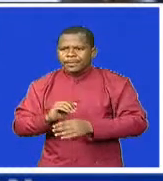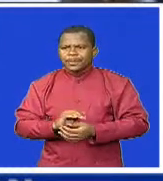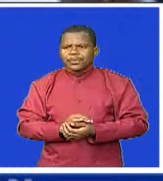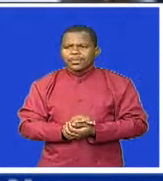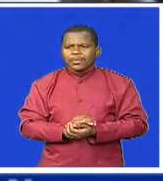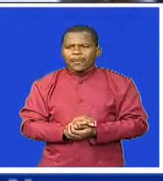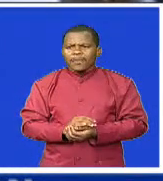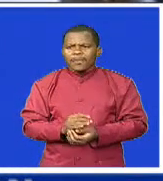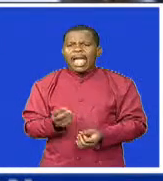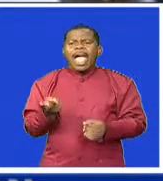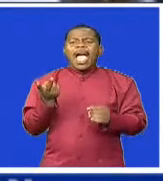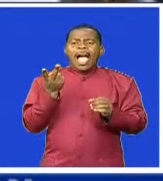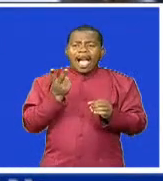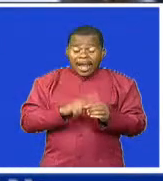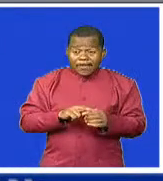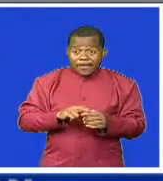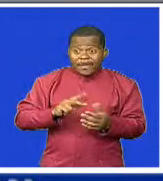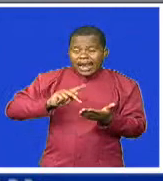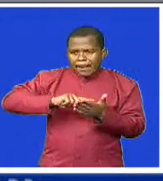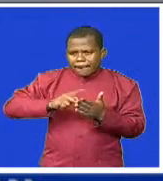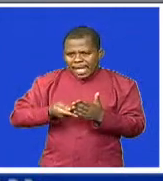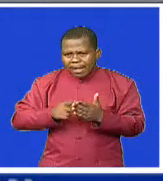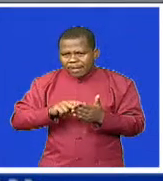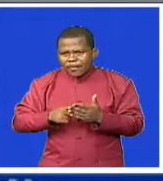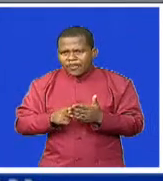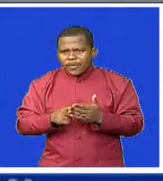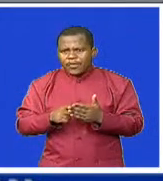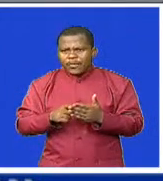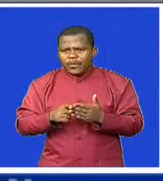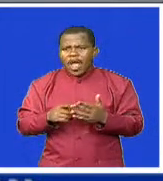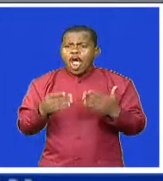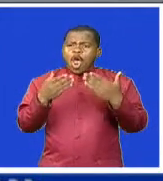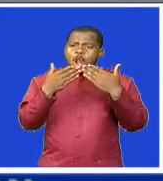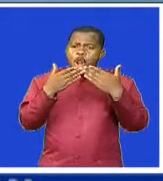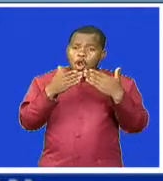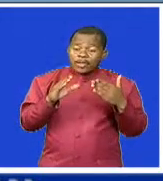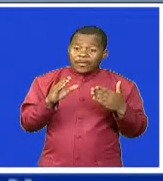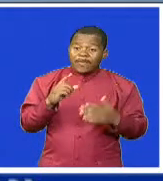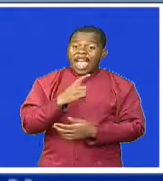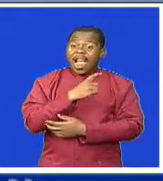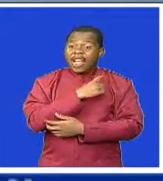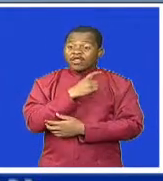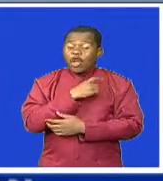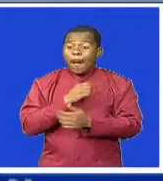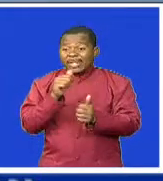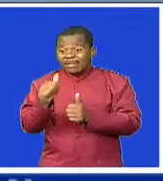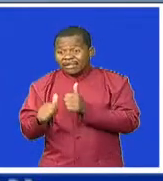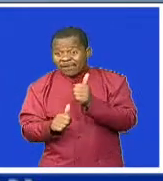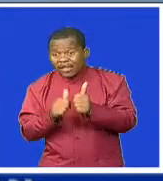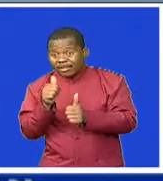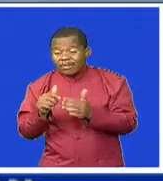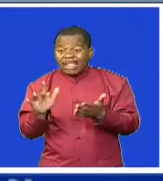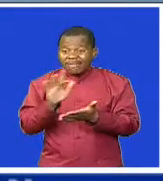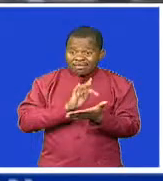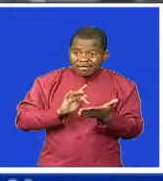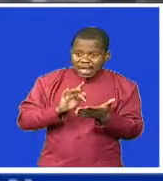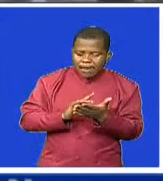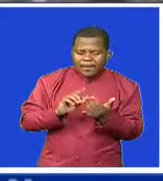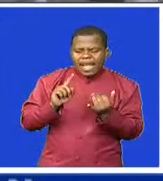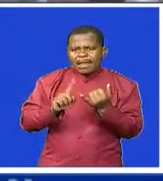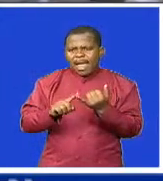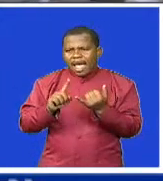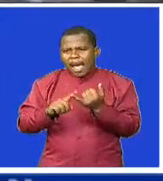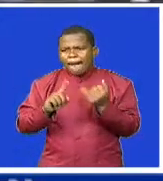implementing through the strategic plan. MVA has also launched a customer service centre which will enable customers to report whatever